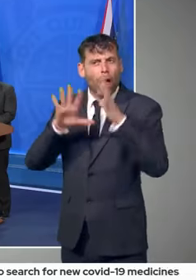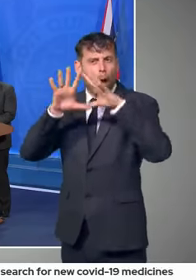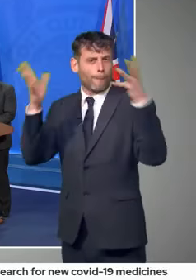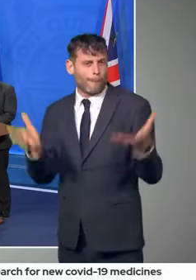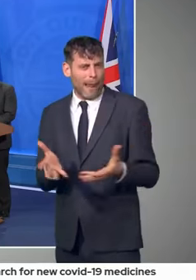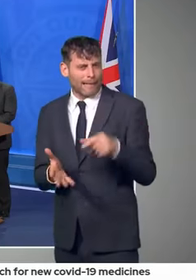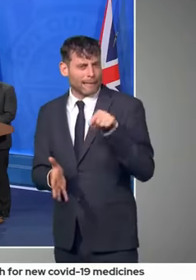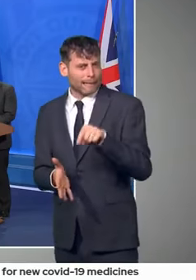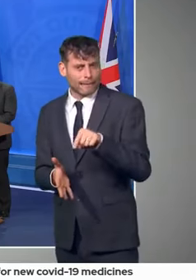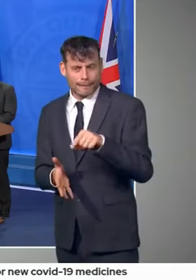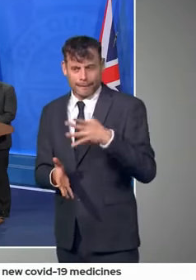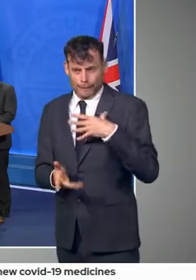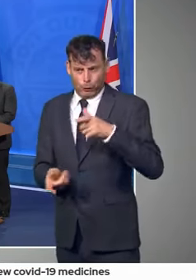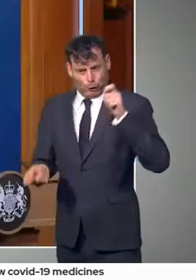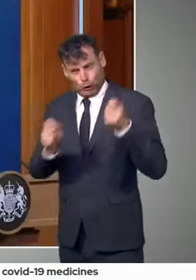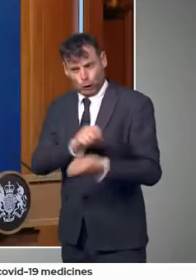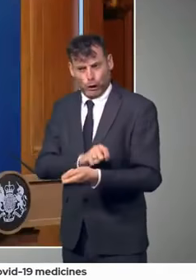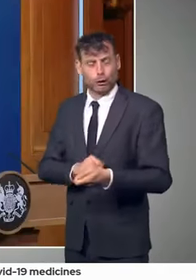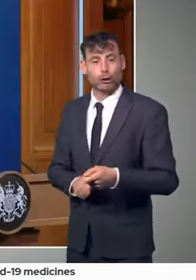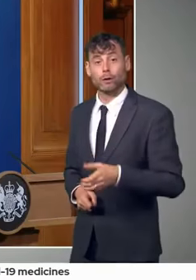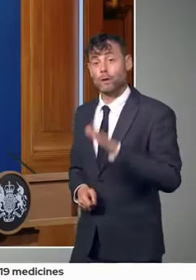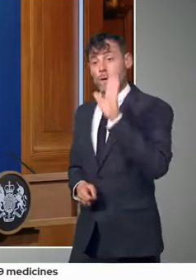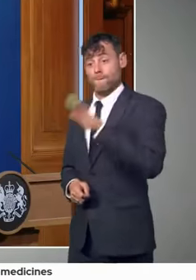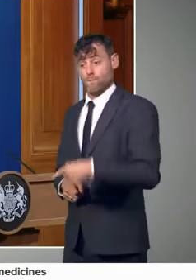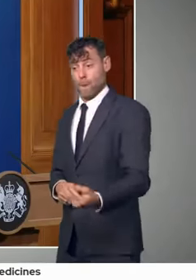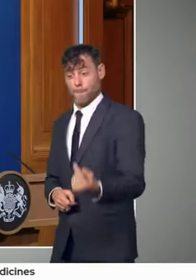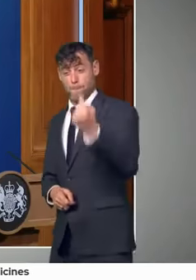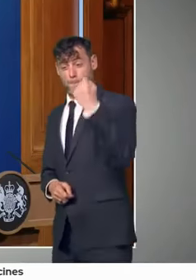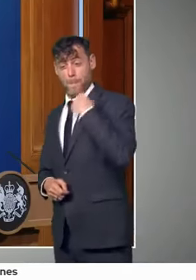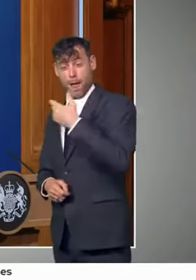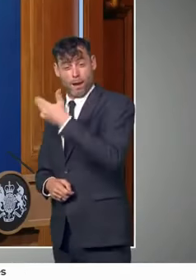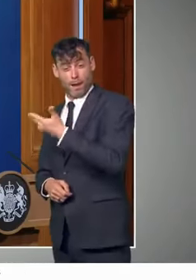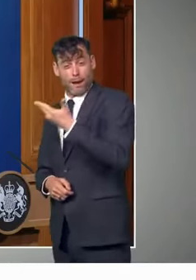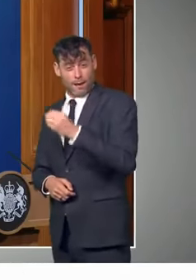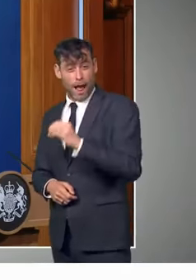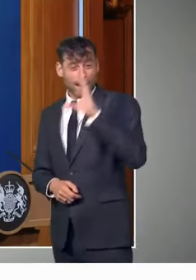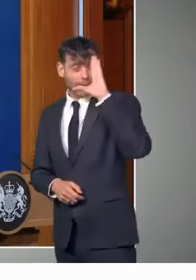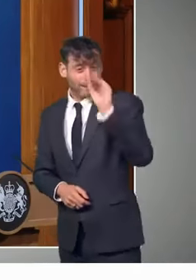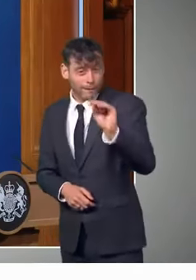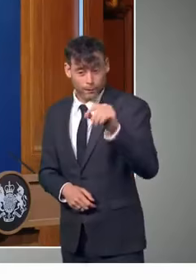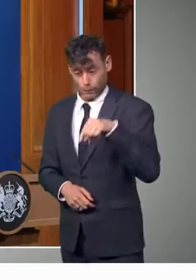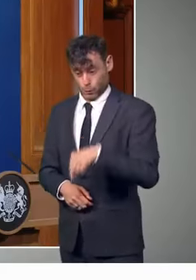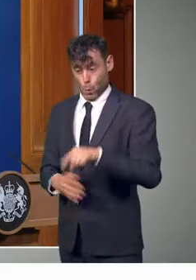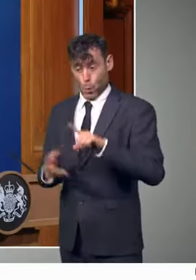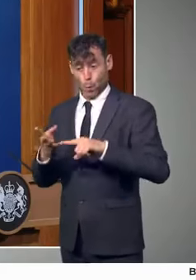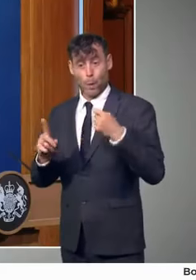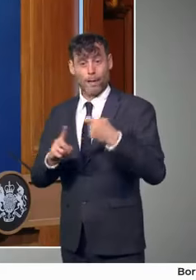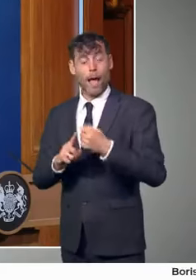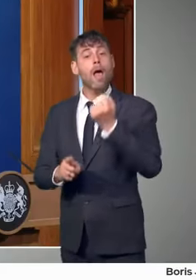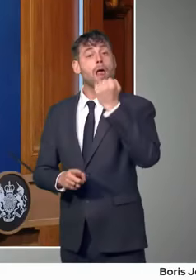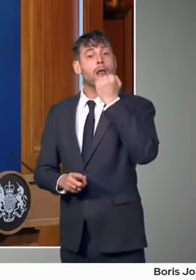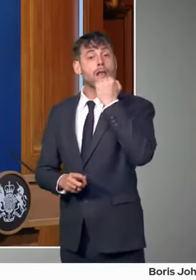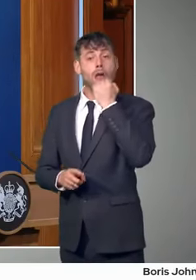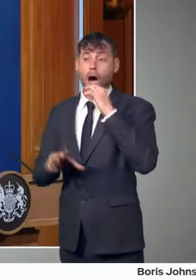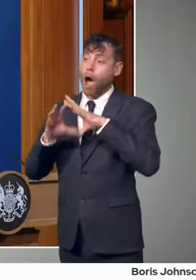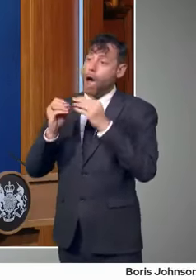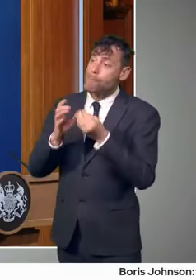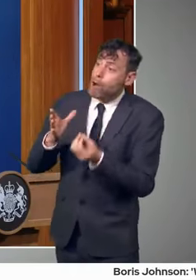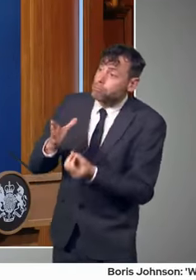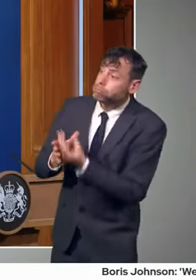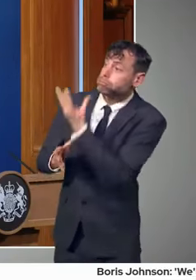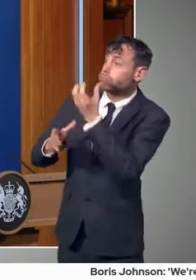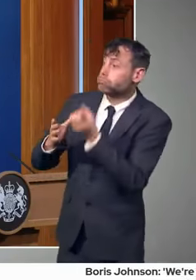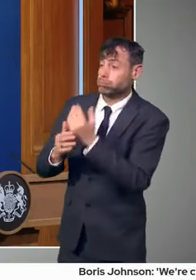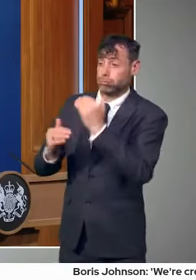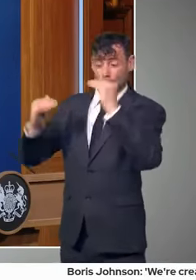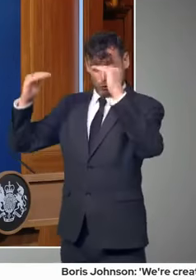1990, the UK has actually cut emissions or cut emissions on 1990 levels by something like